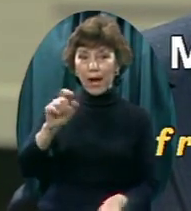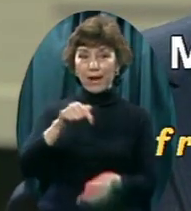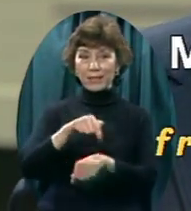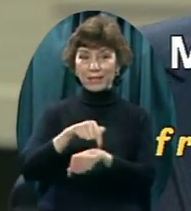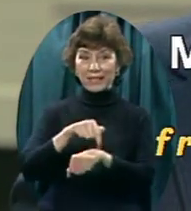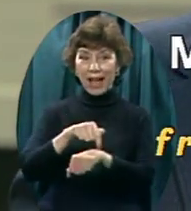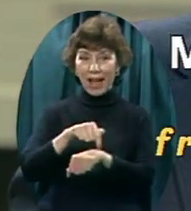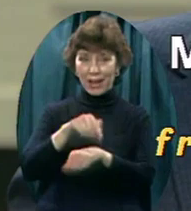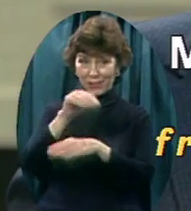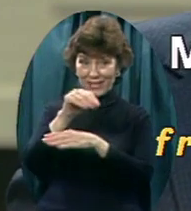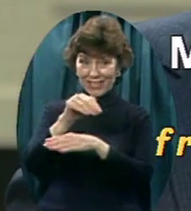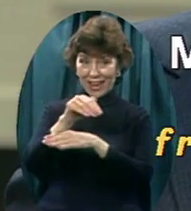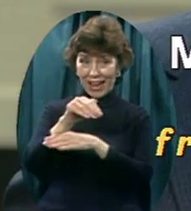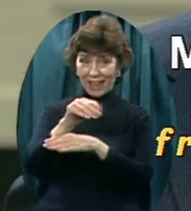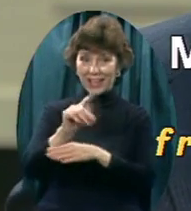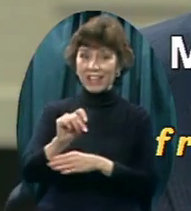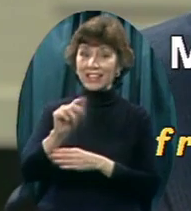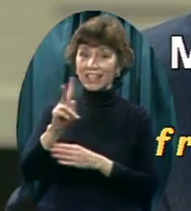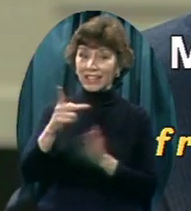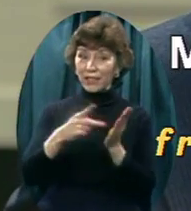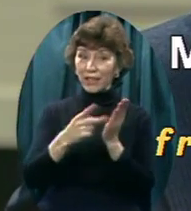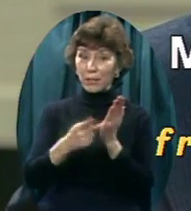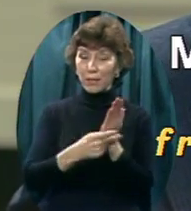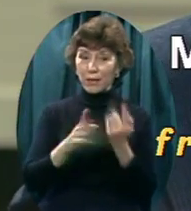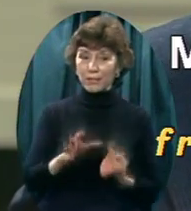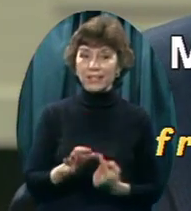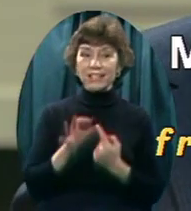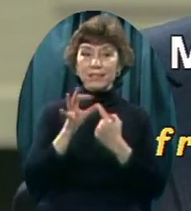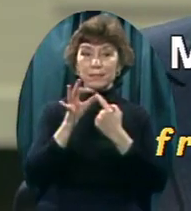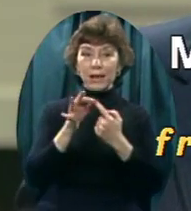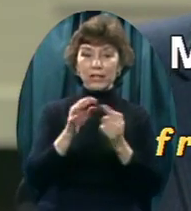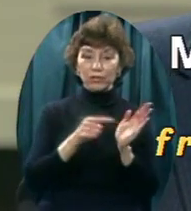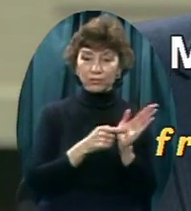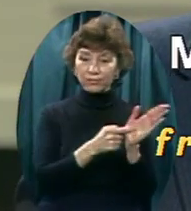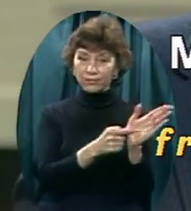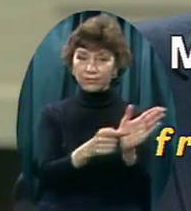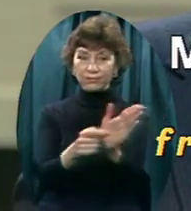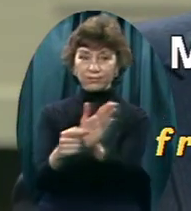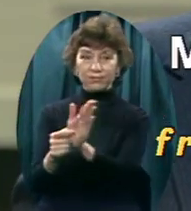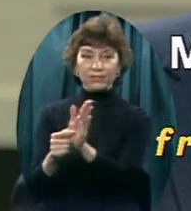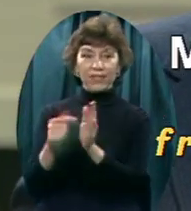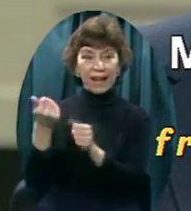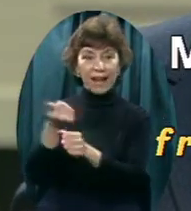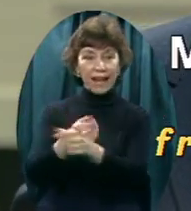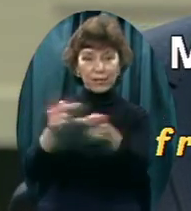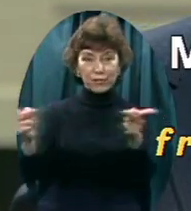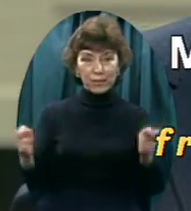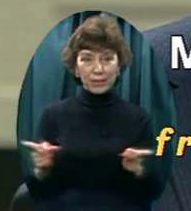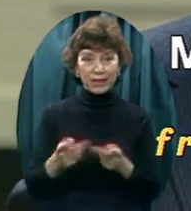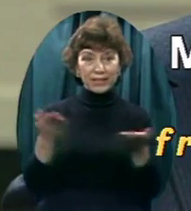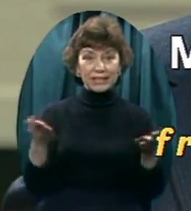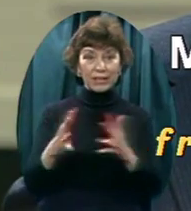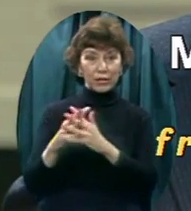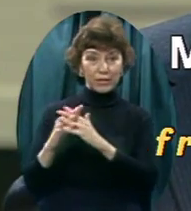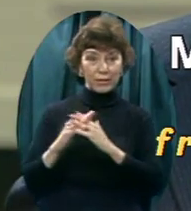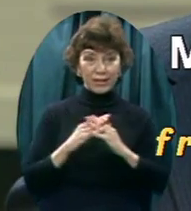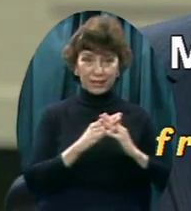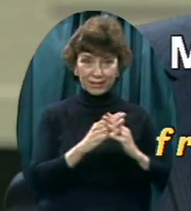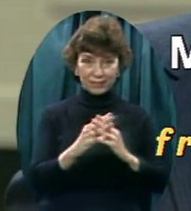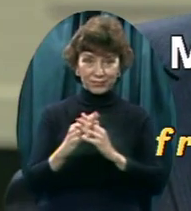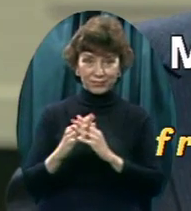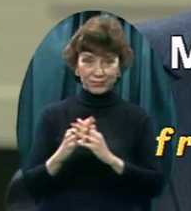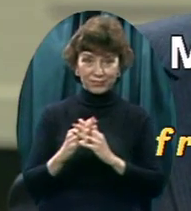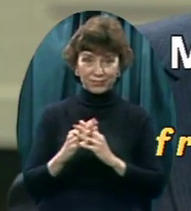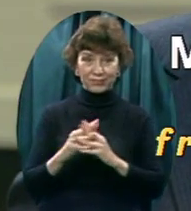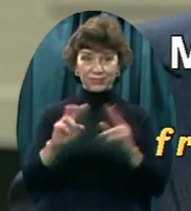nationwide, into every hamlet and village and community in our great nation. What we